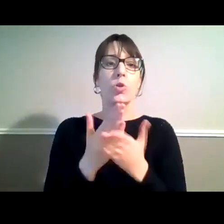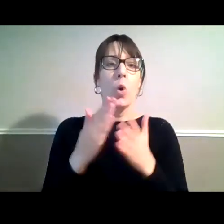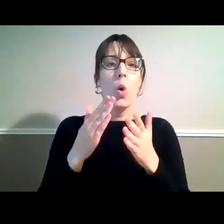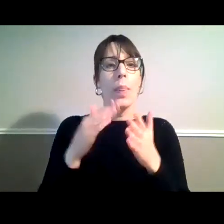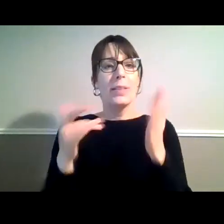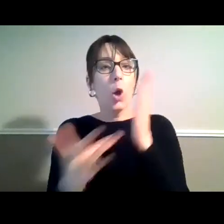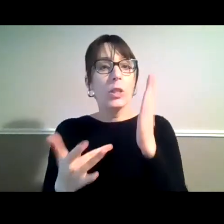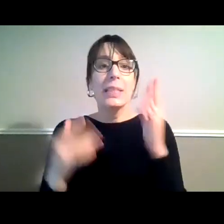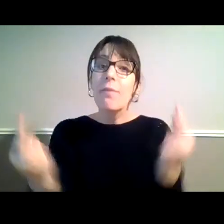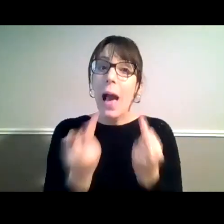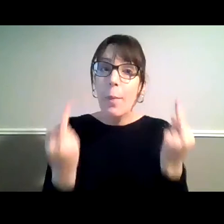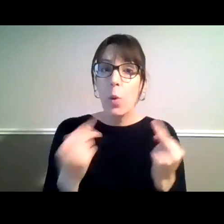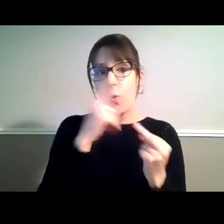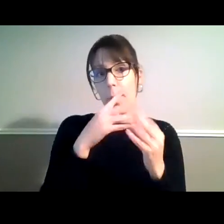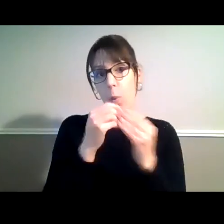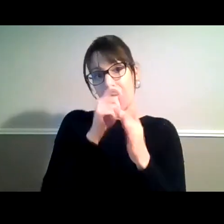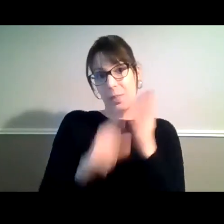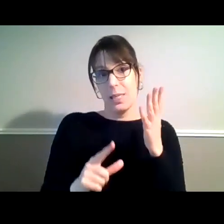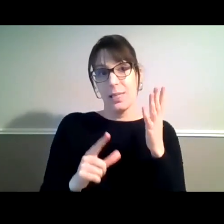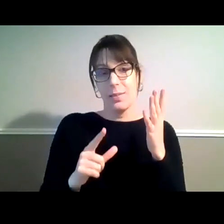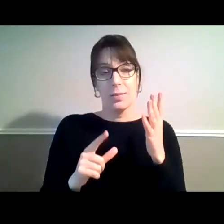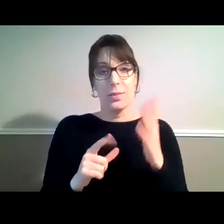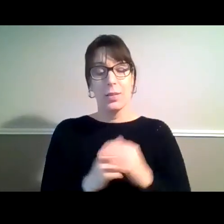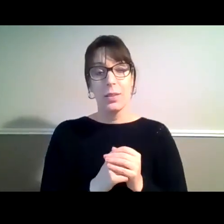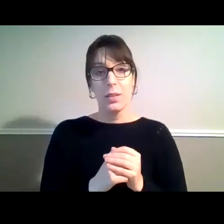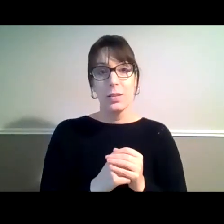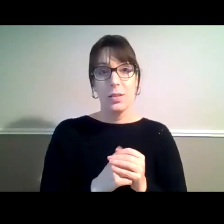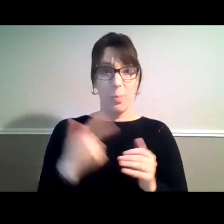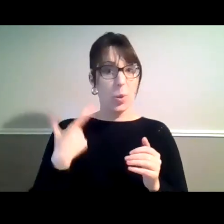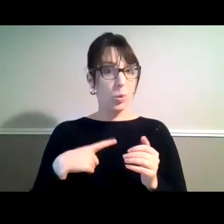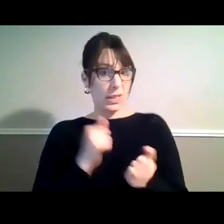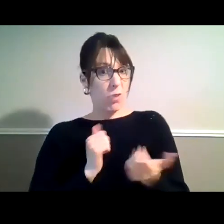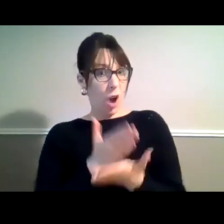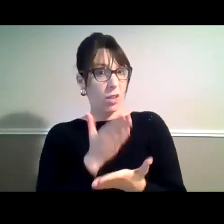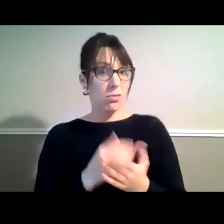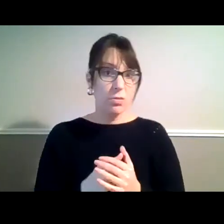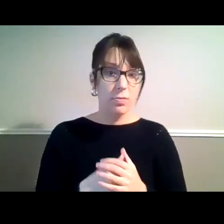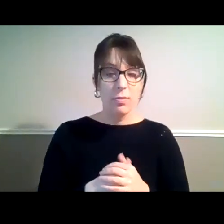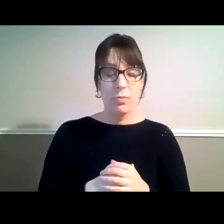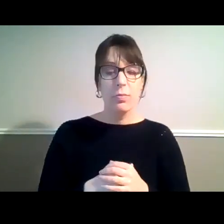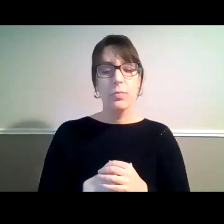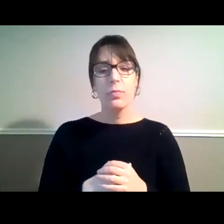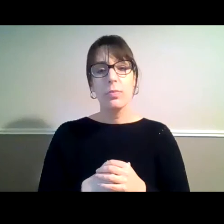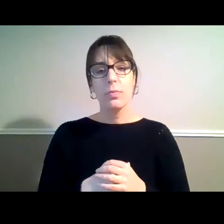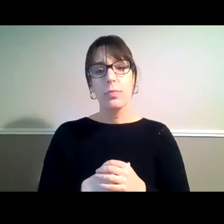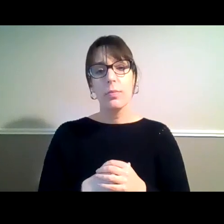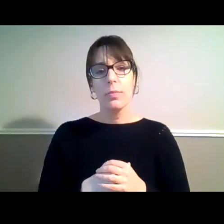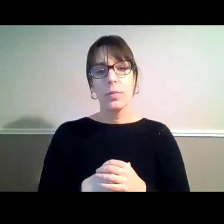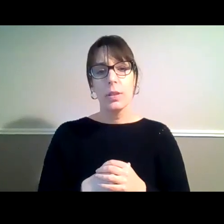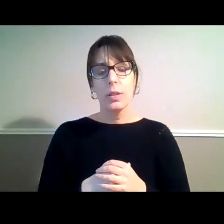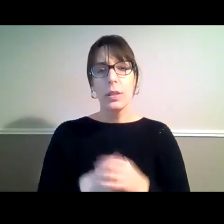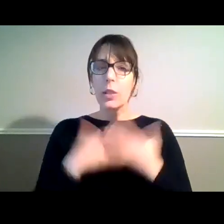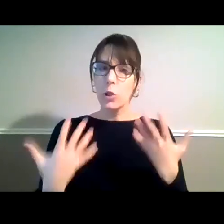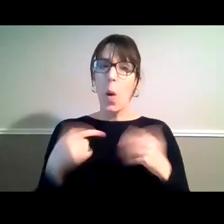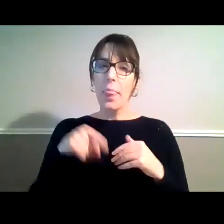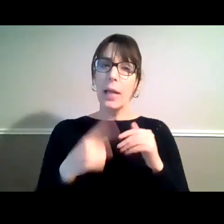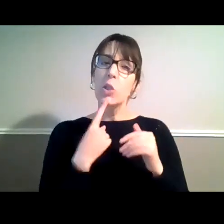as we're rights holders. Now, this sort of law,